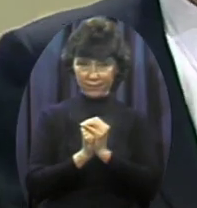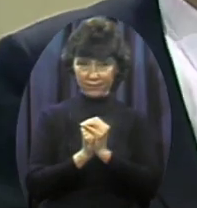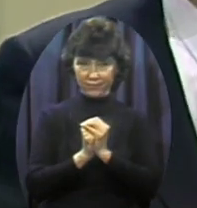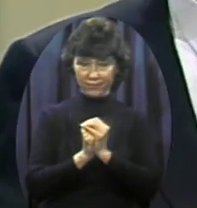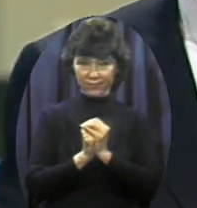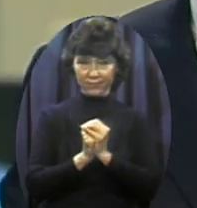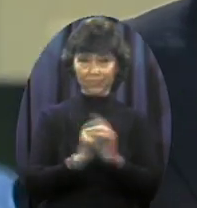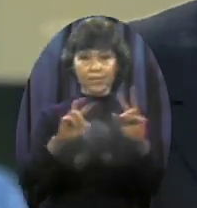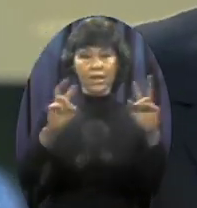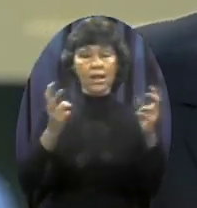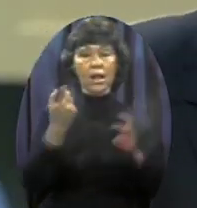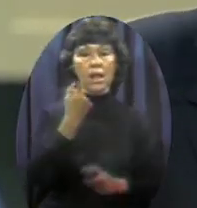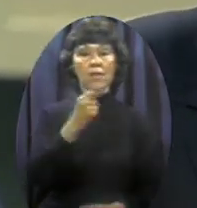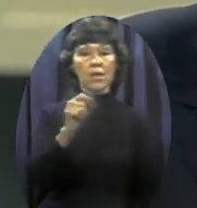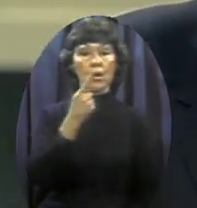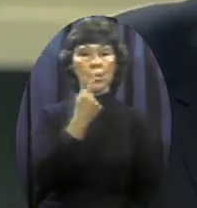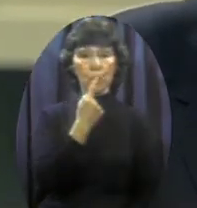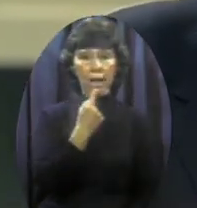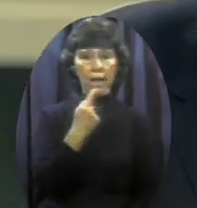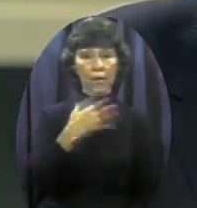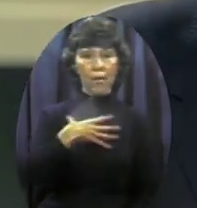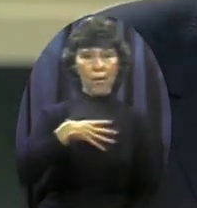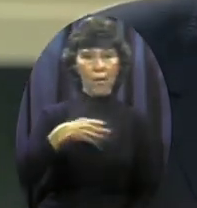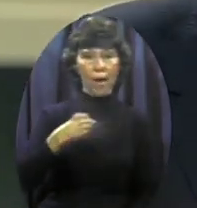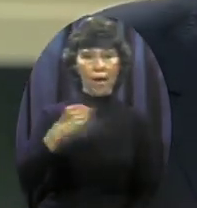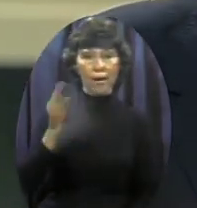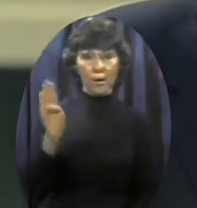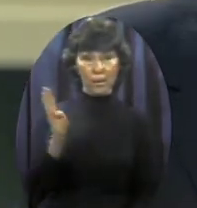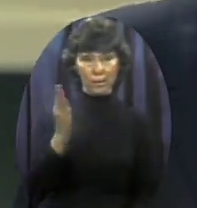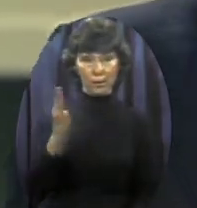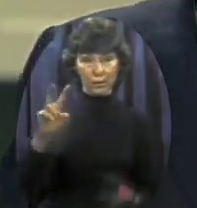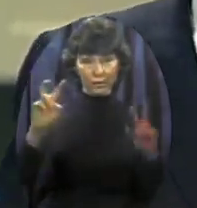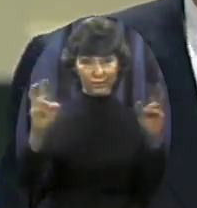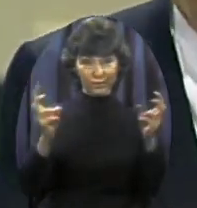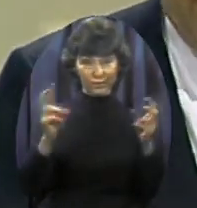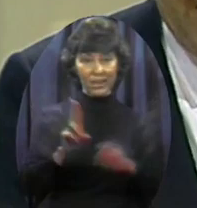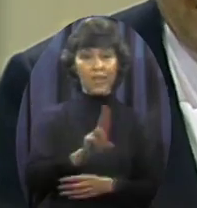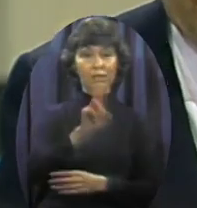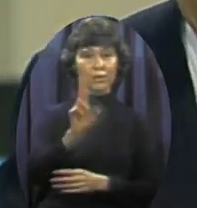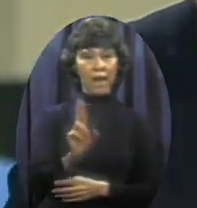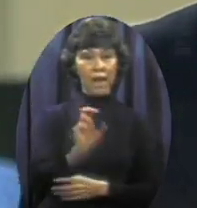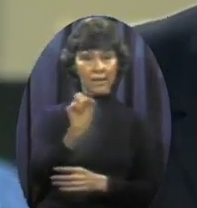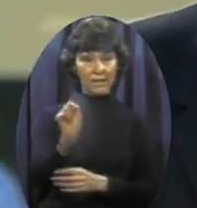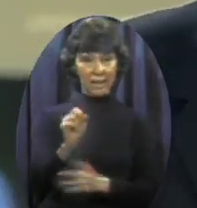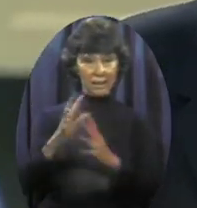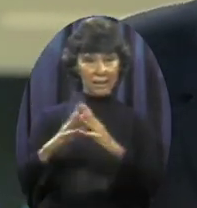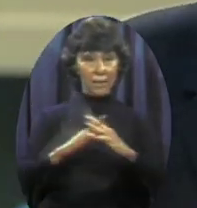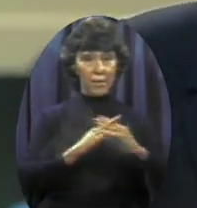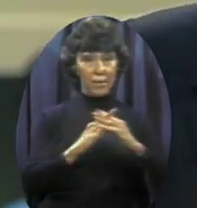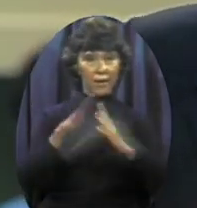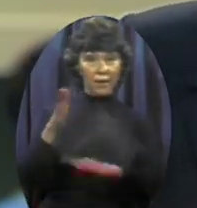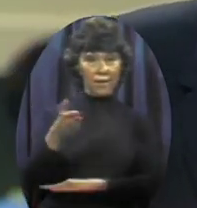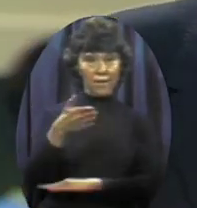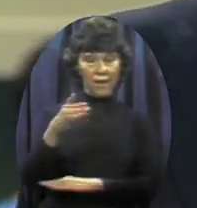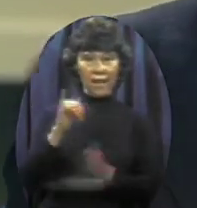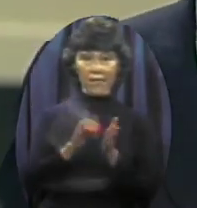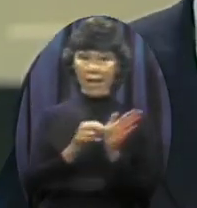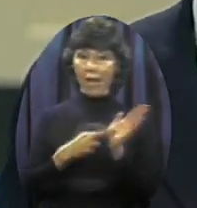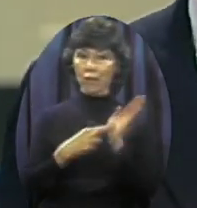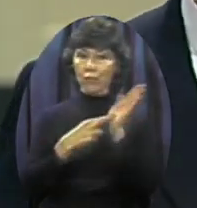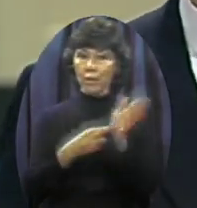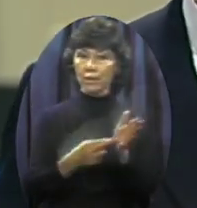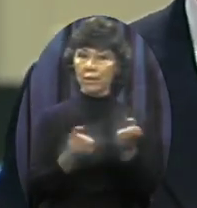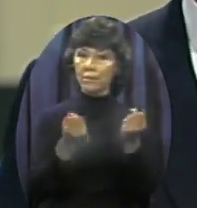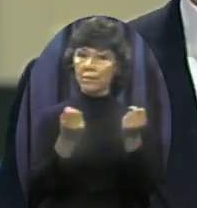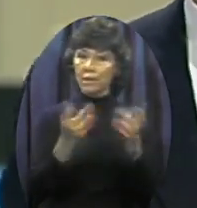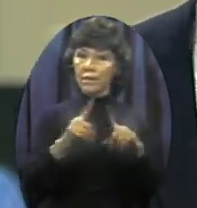the white, and the blue The United States flag represents a number of